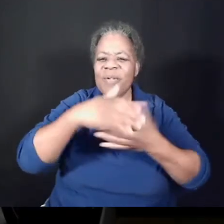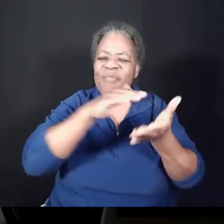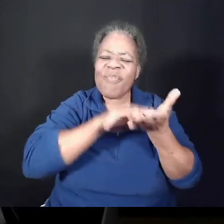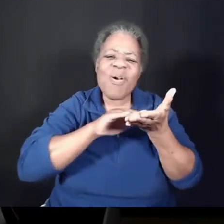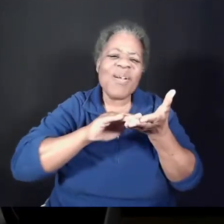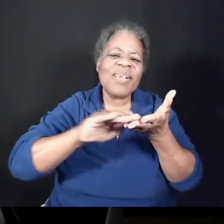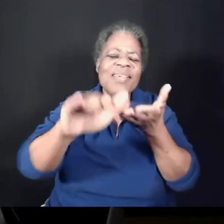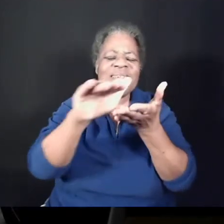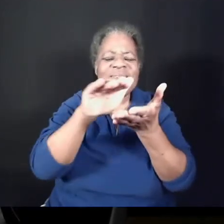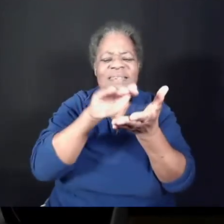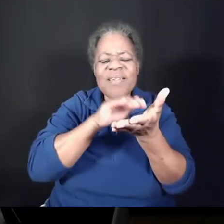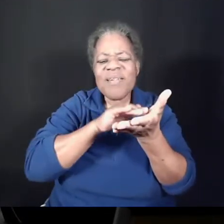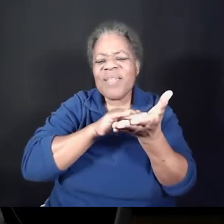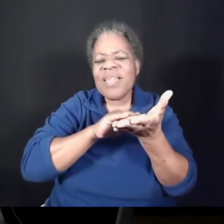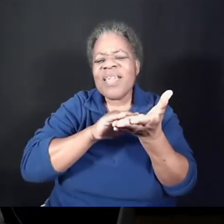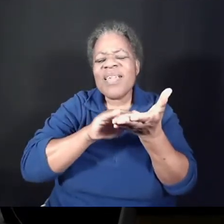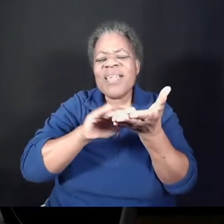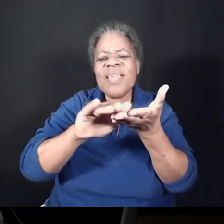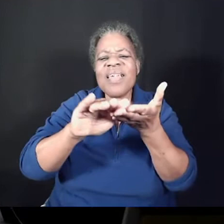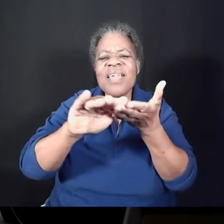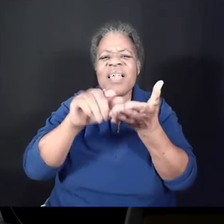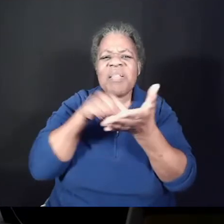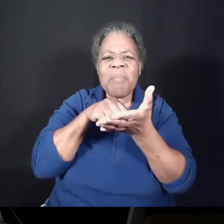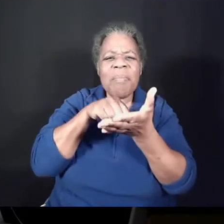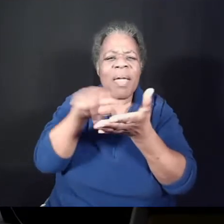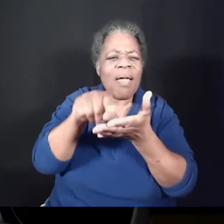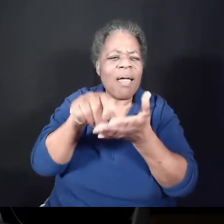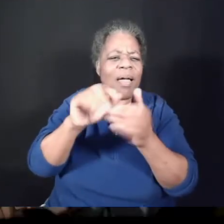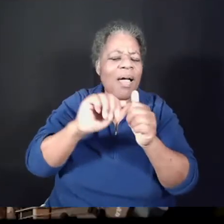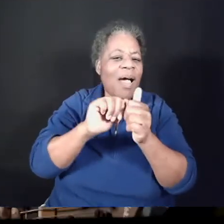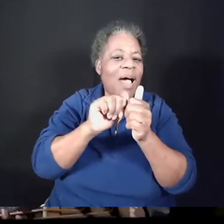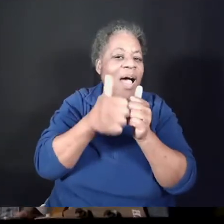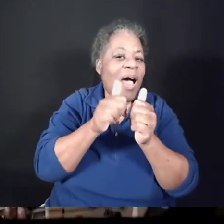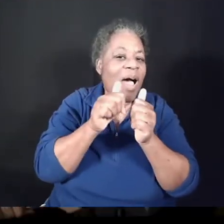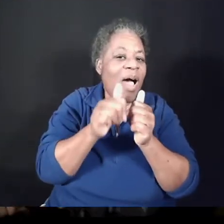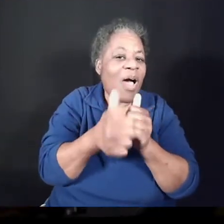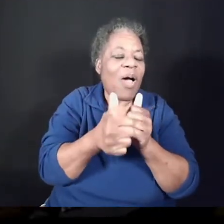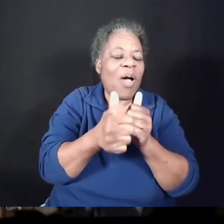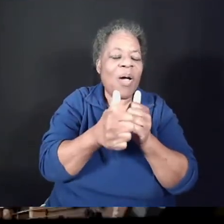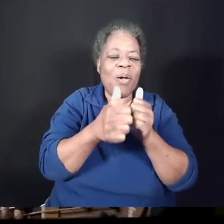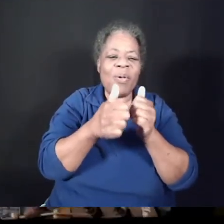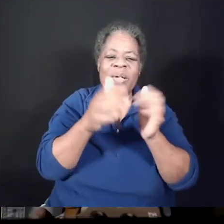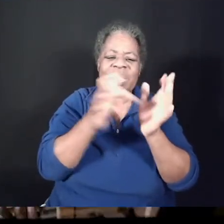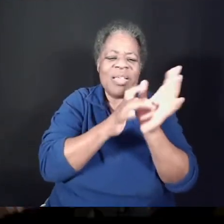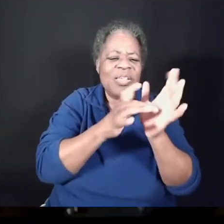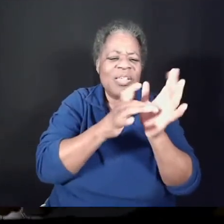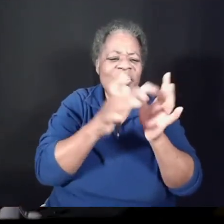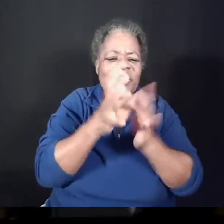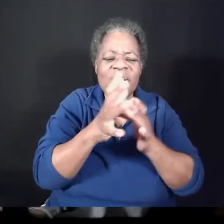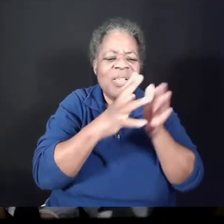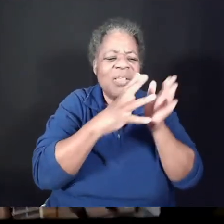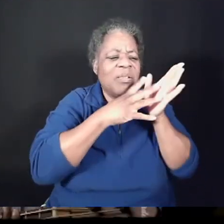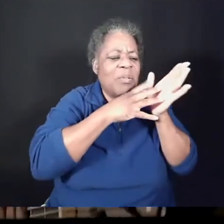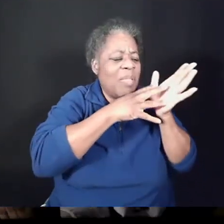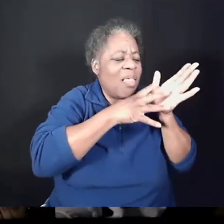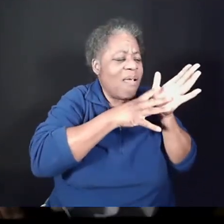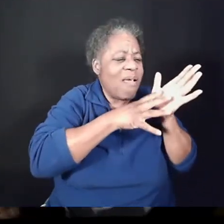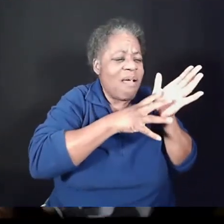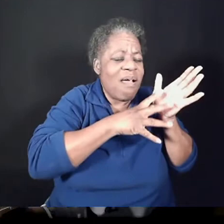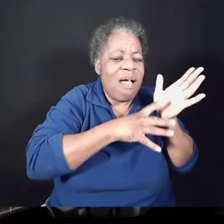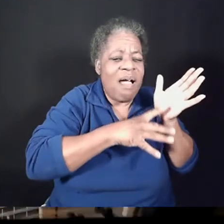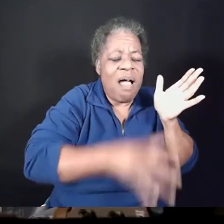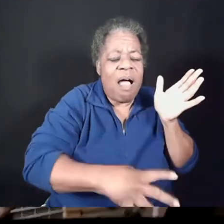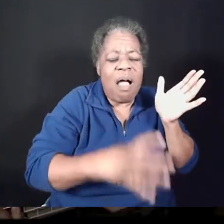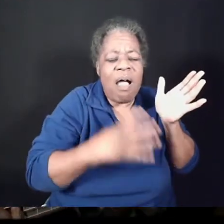was born with the precious blood. Oh, come to the